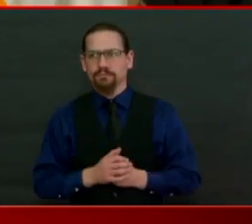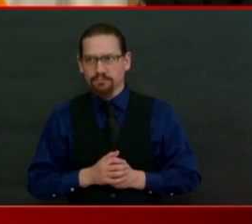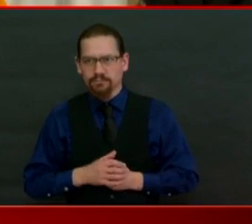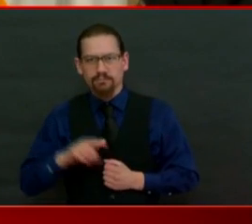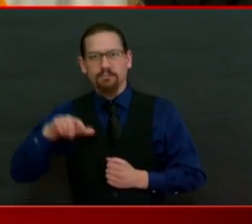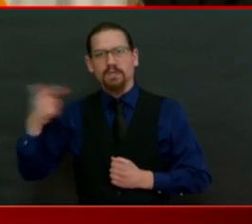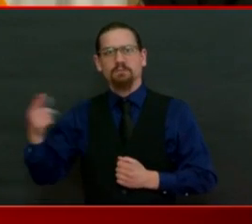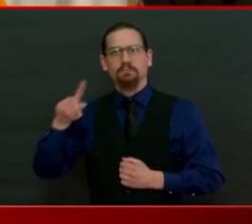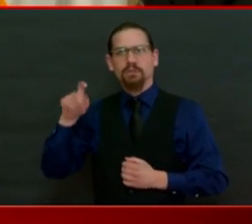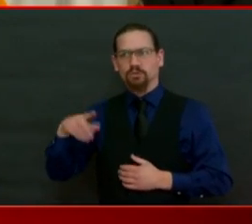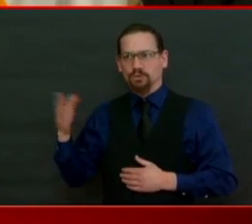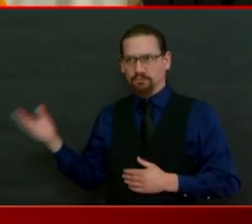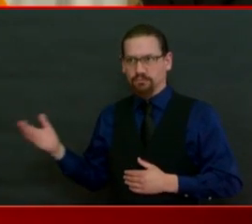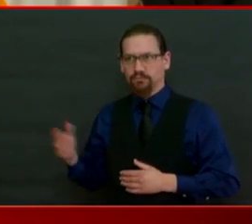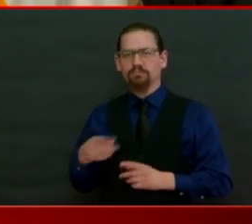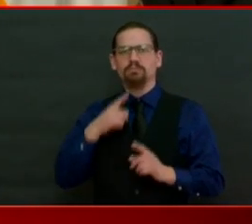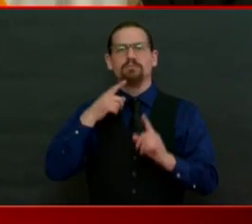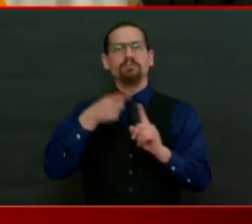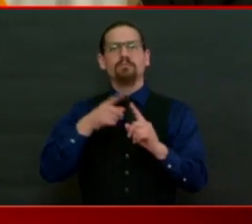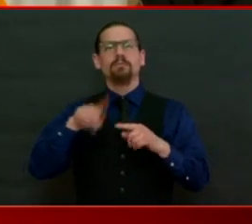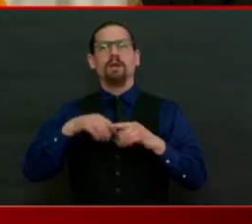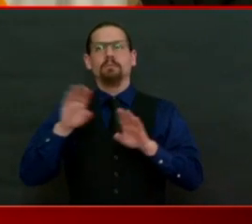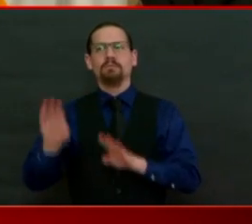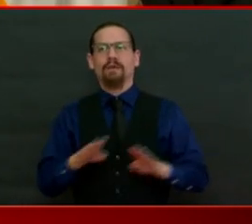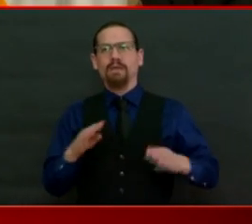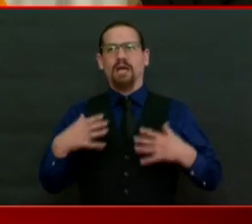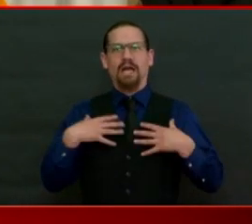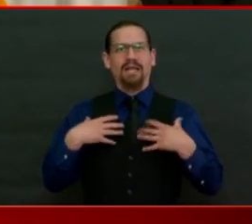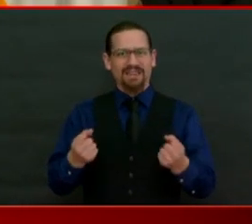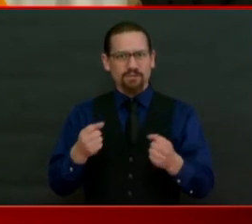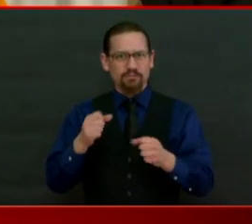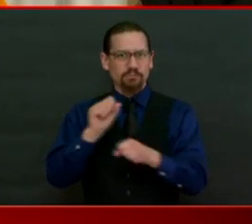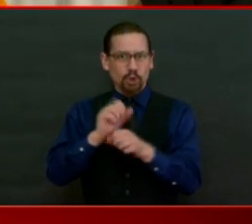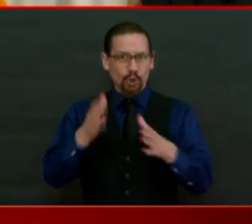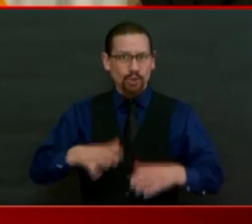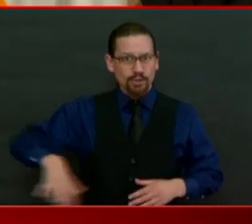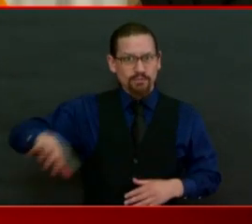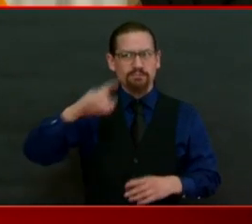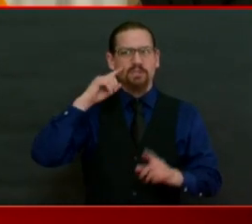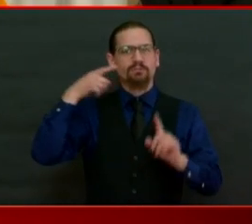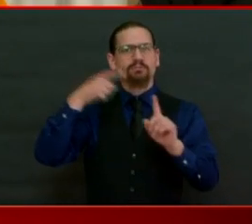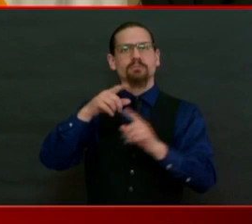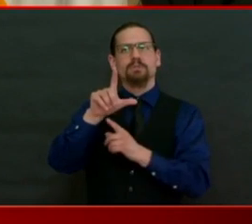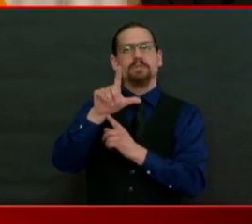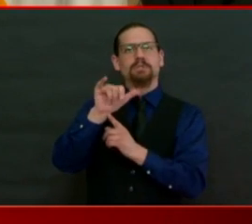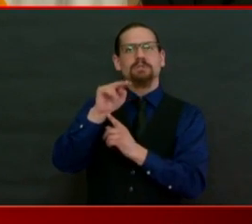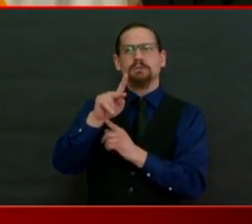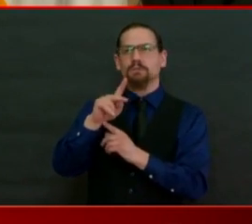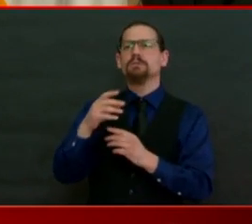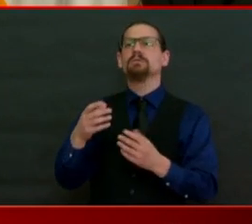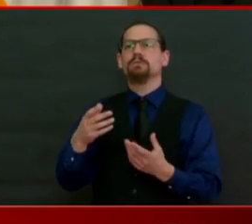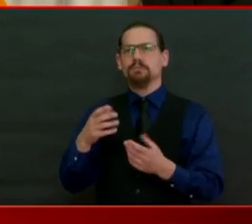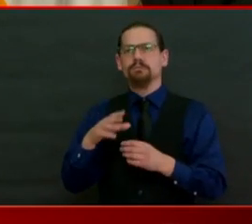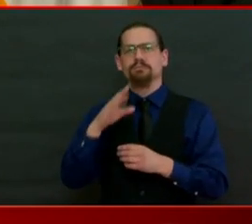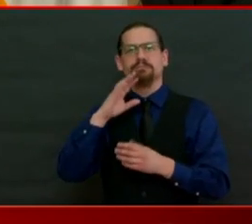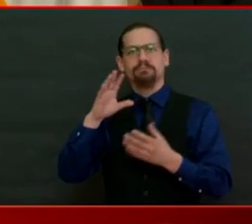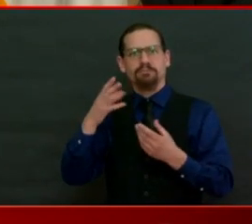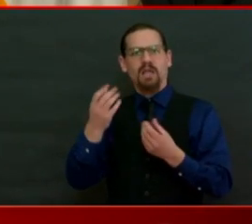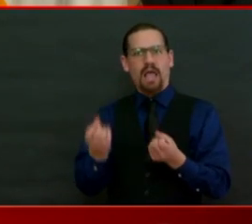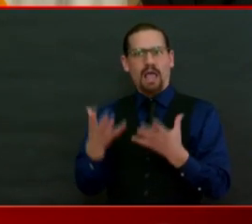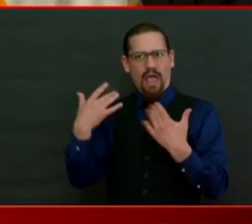for COVID-19, yet remaining workers on the job were told that they cannot be tested for days, putting them at risk, according to sources.